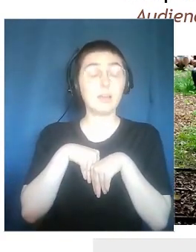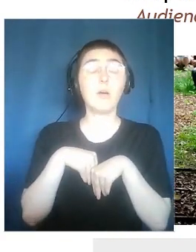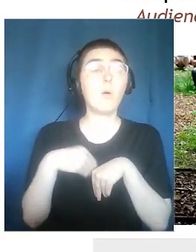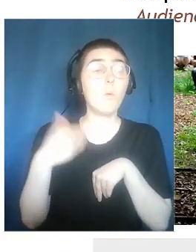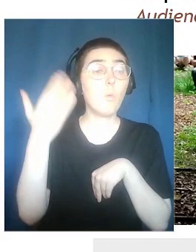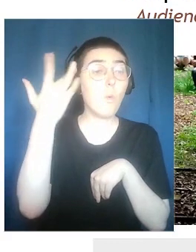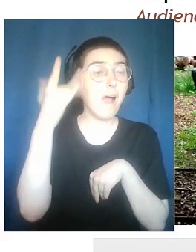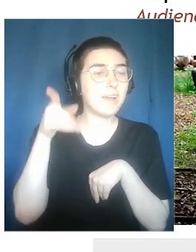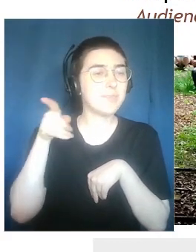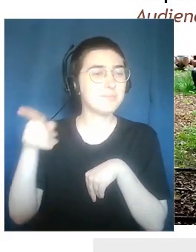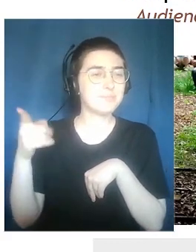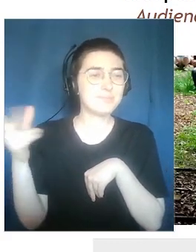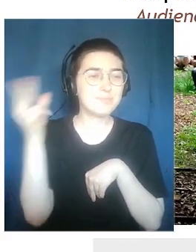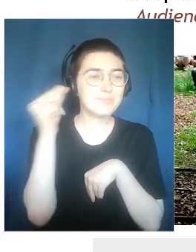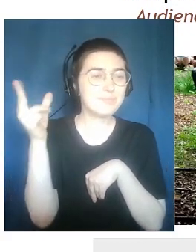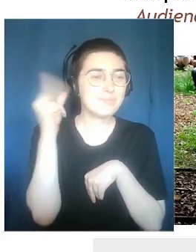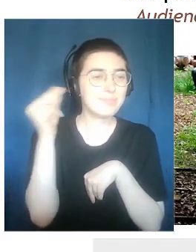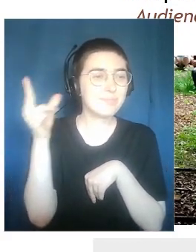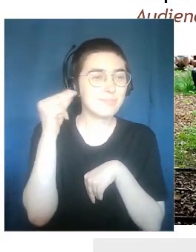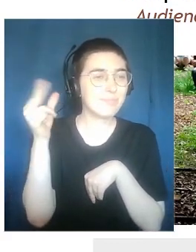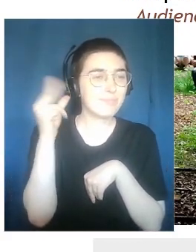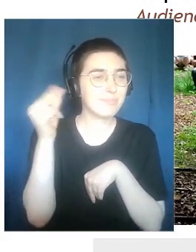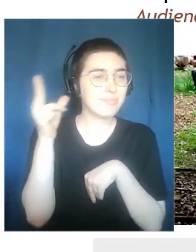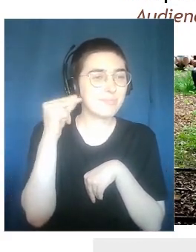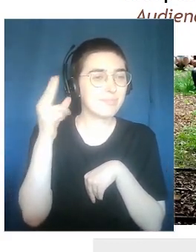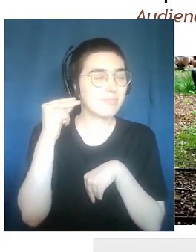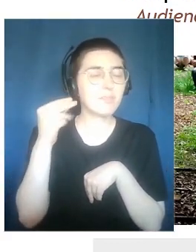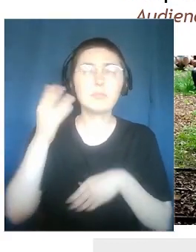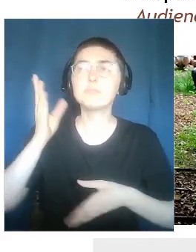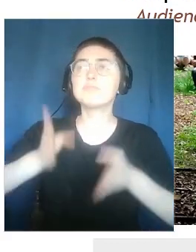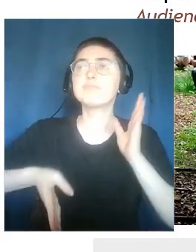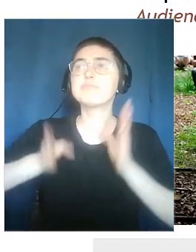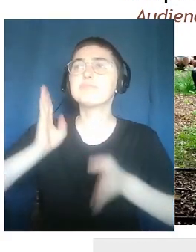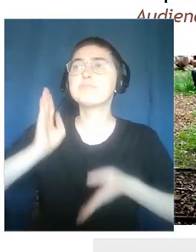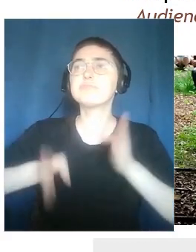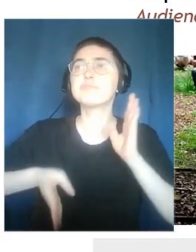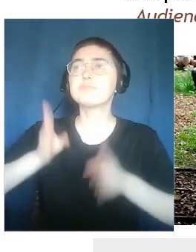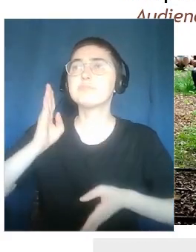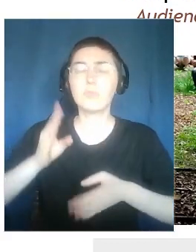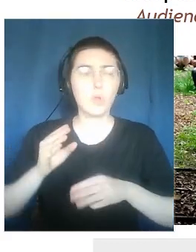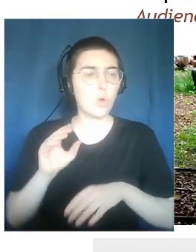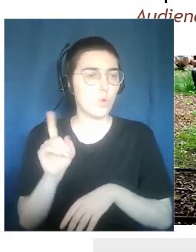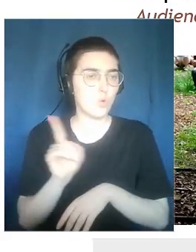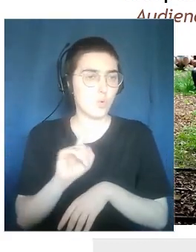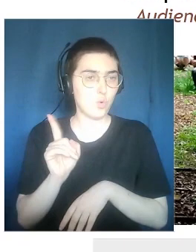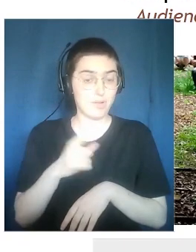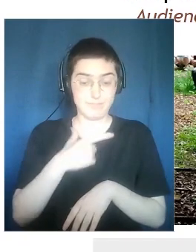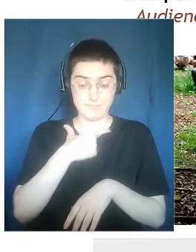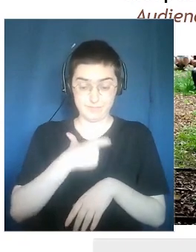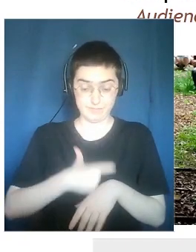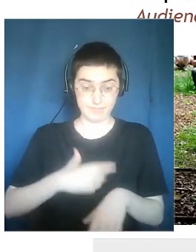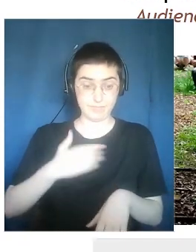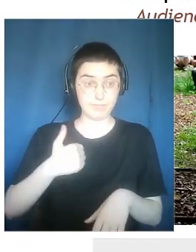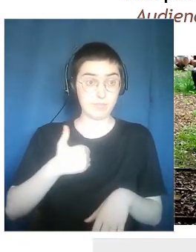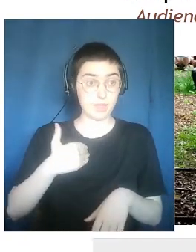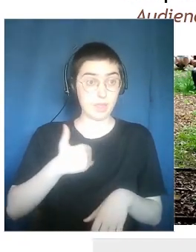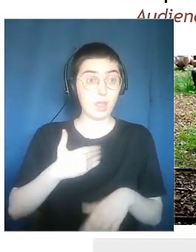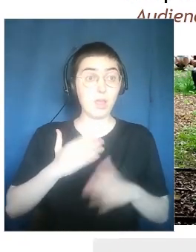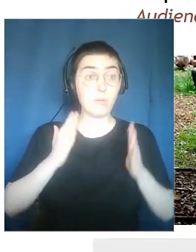Nothing goes on without being affected by what they do.